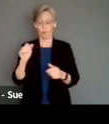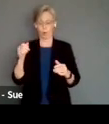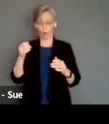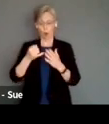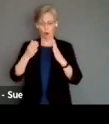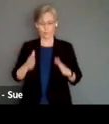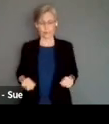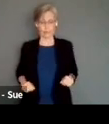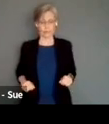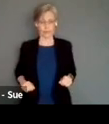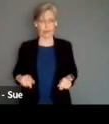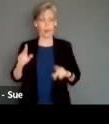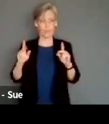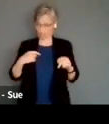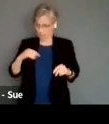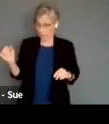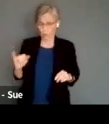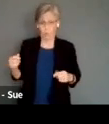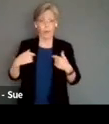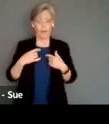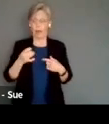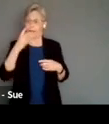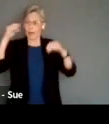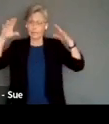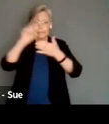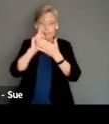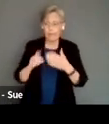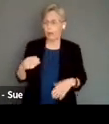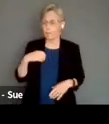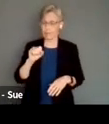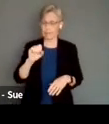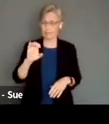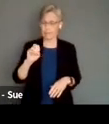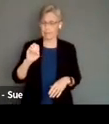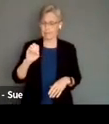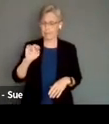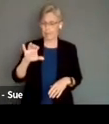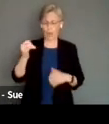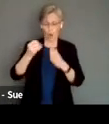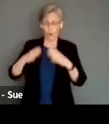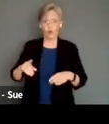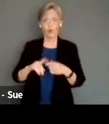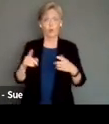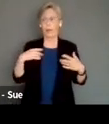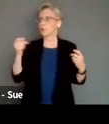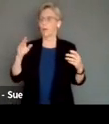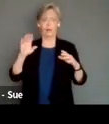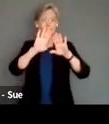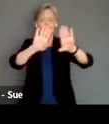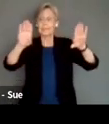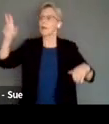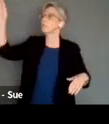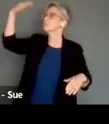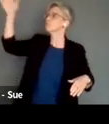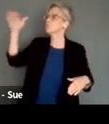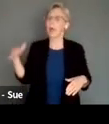The folks who say, and that's me too, I'm a lighting designer, and I'm a scenic artist by trade. When I go and paint other people's sets like Shakespeare in the